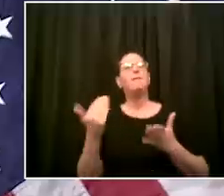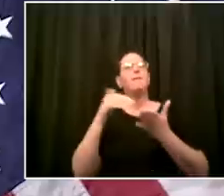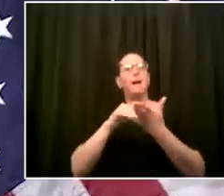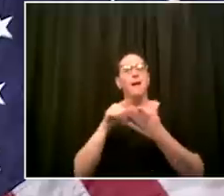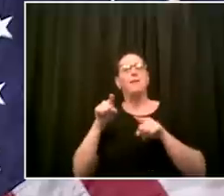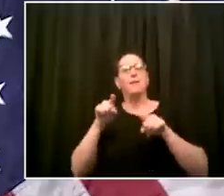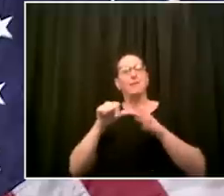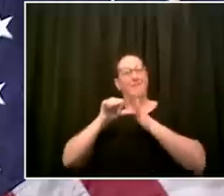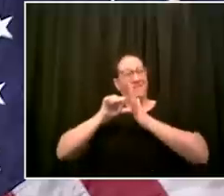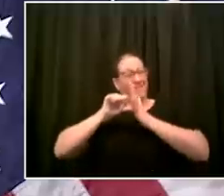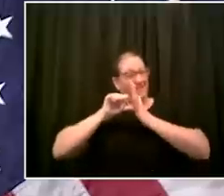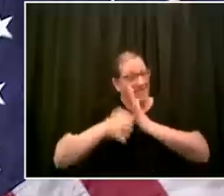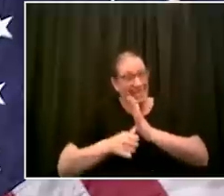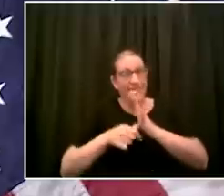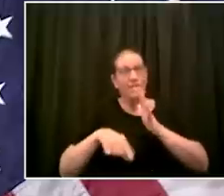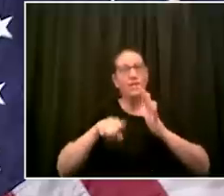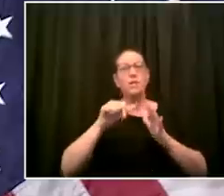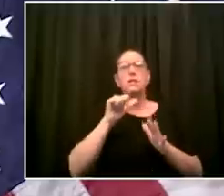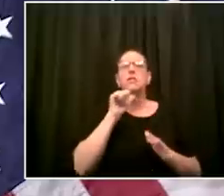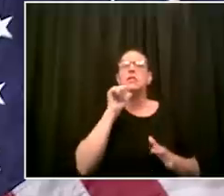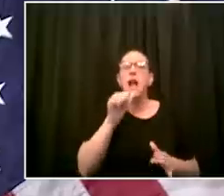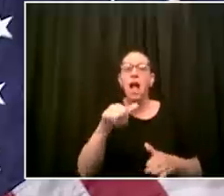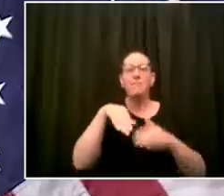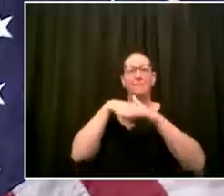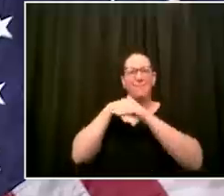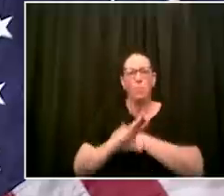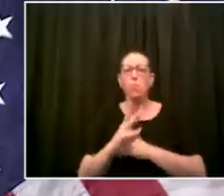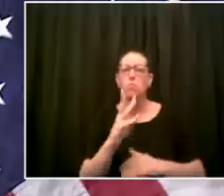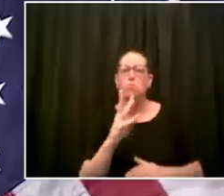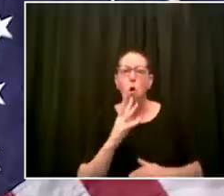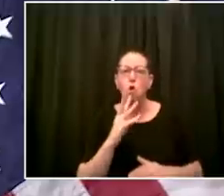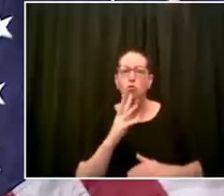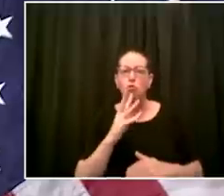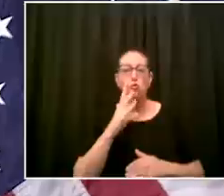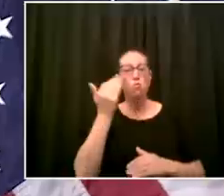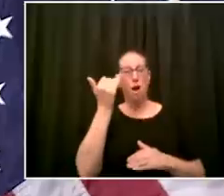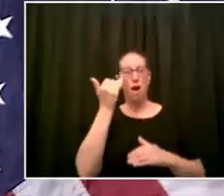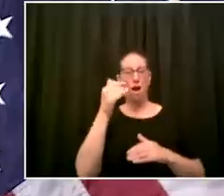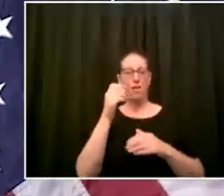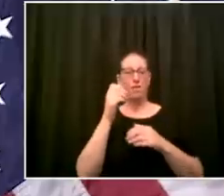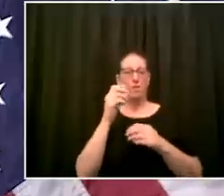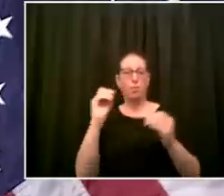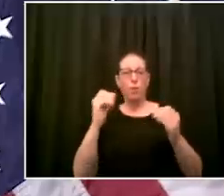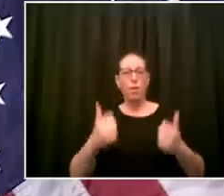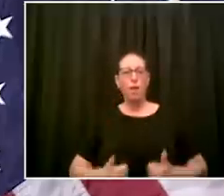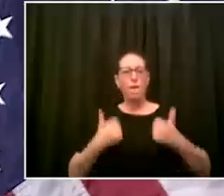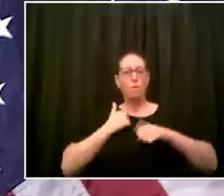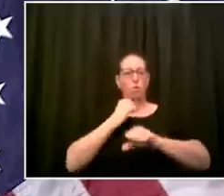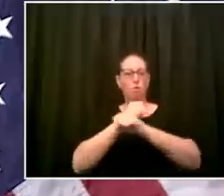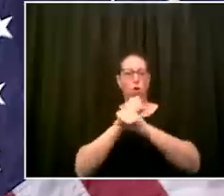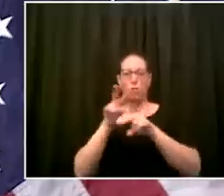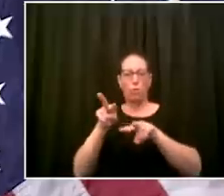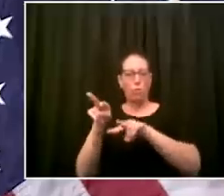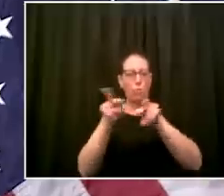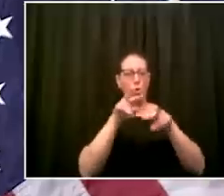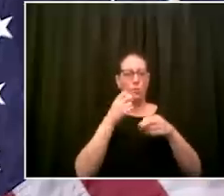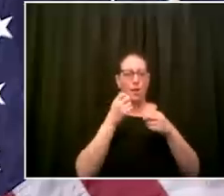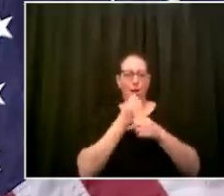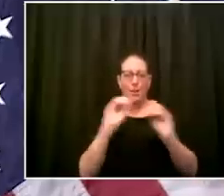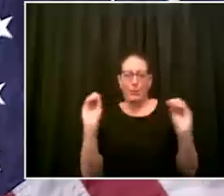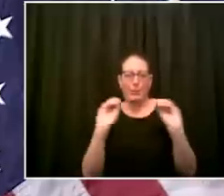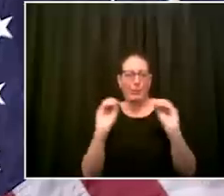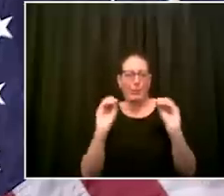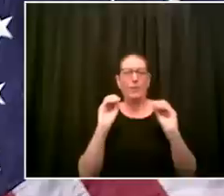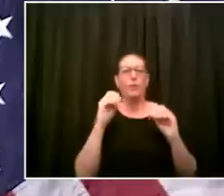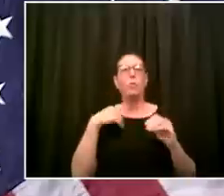to ever go in the water when there's not lifeguards present so there'll be a constant reminder that anyone tries to get in the water they'll be taken right out of the water